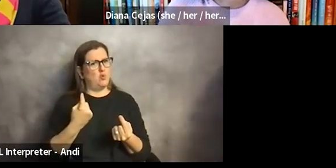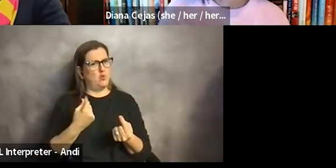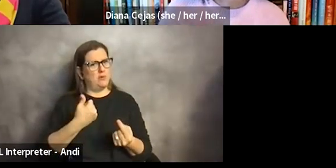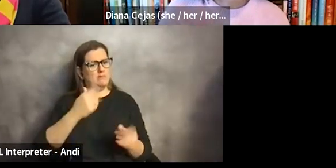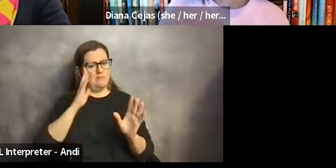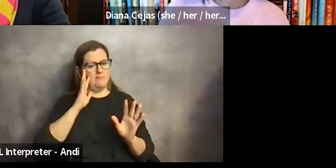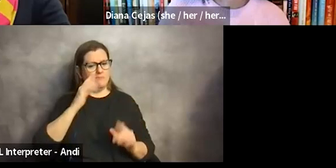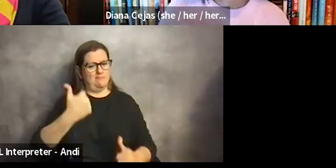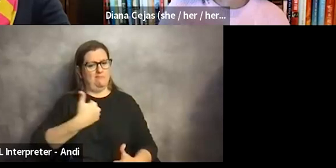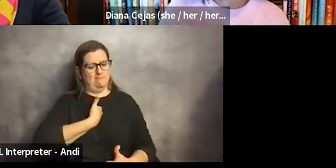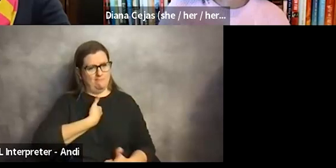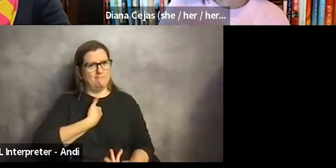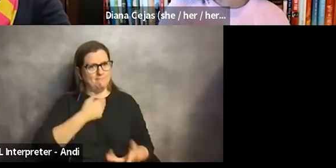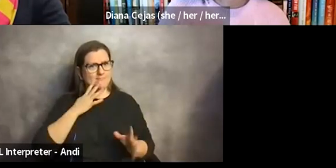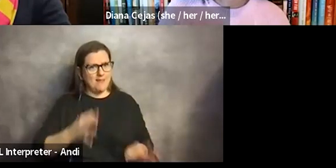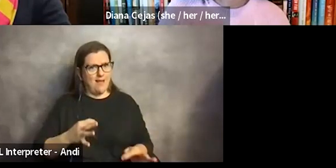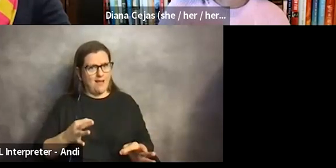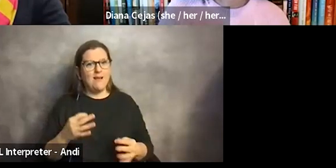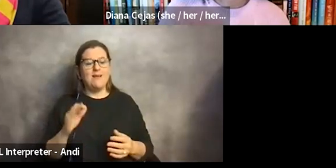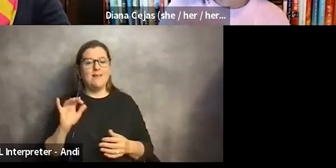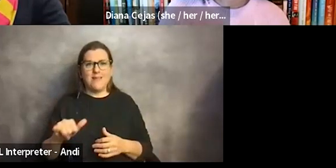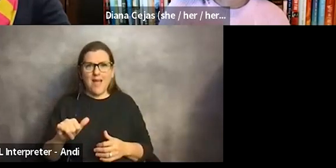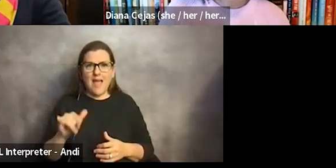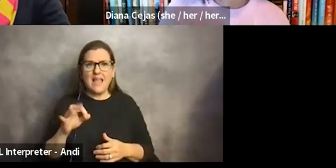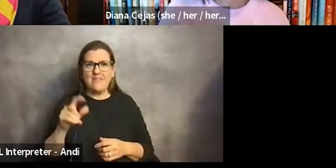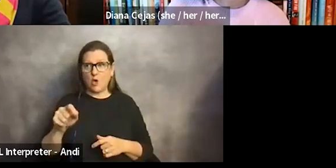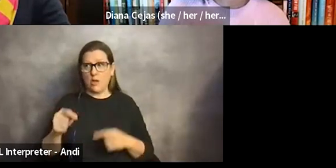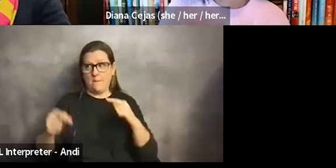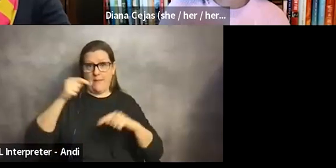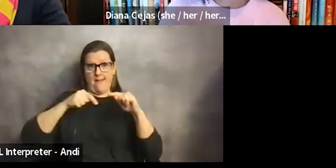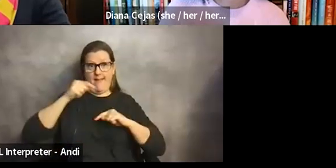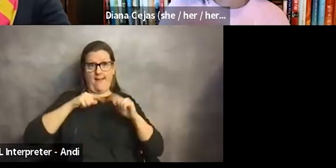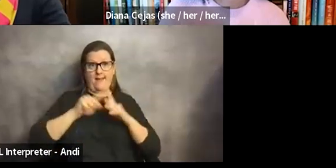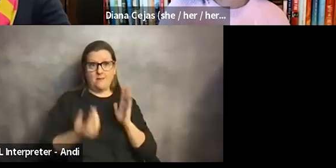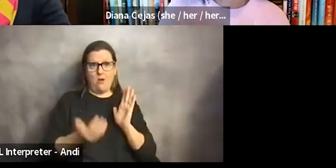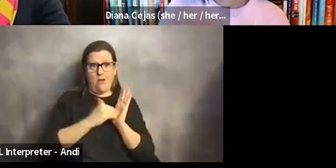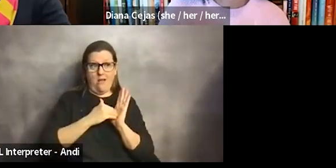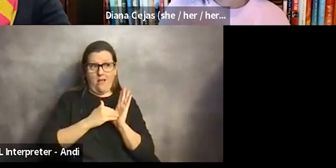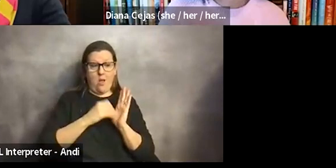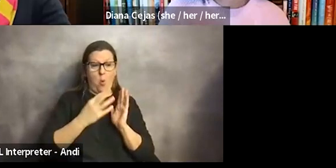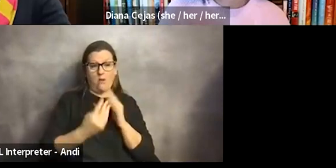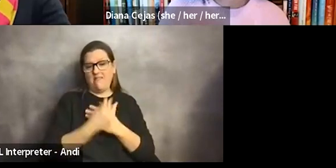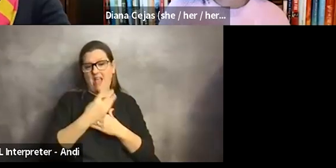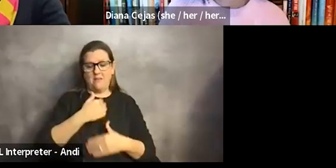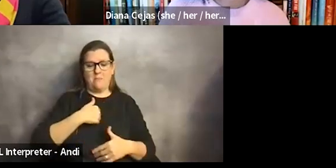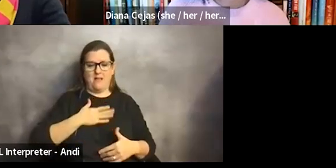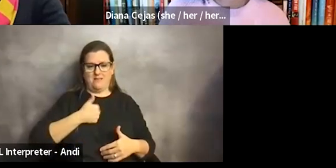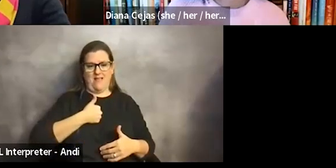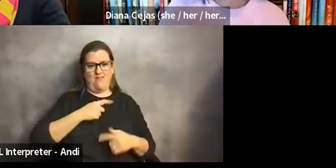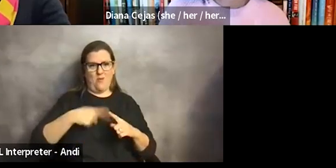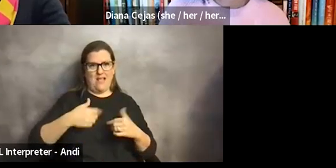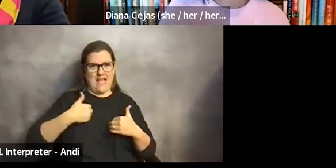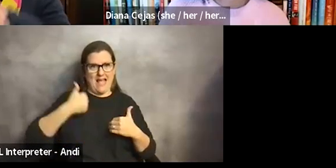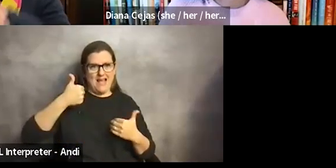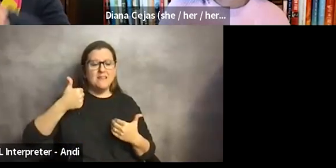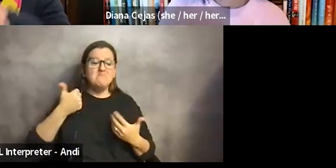the same way that I am, that people were talking about. If you could go back and give your younger self one piece of advice, I think it